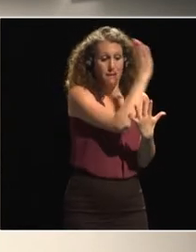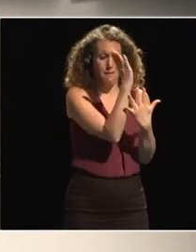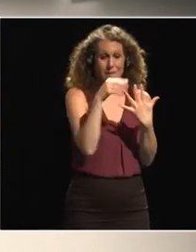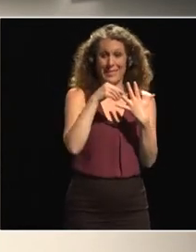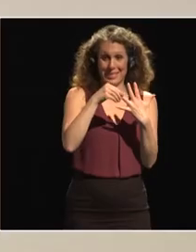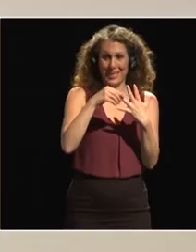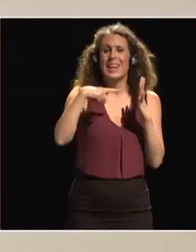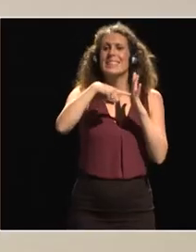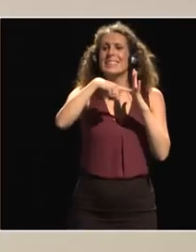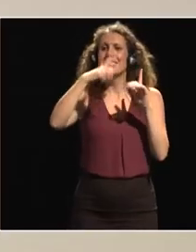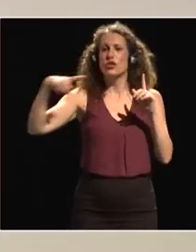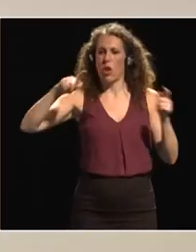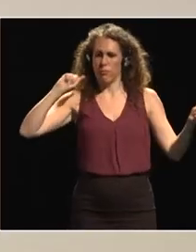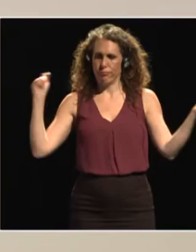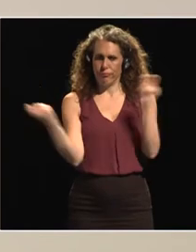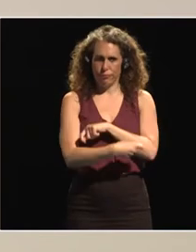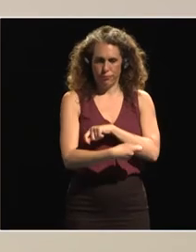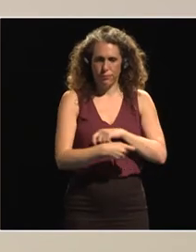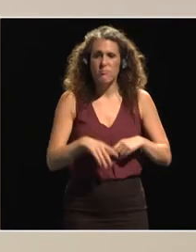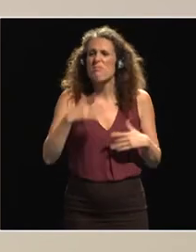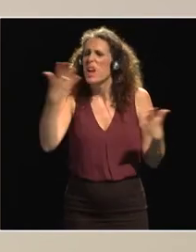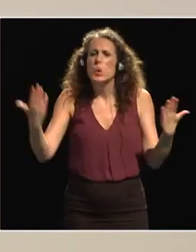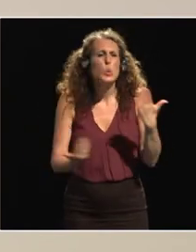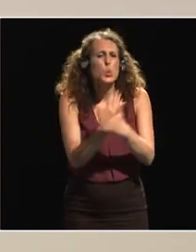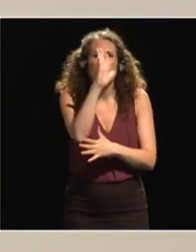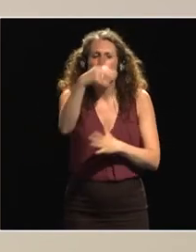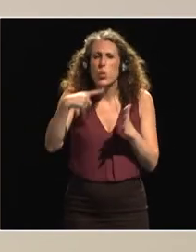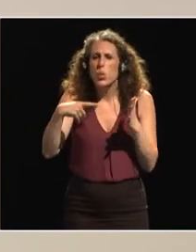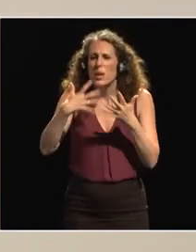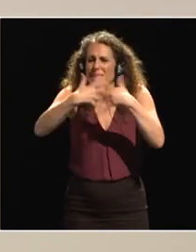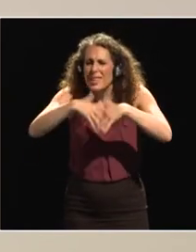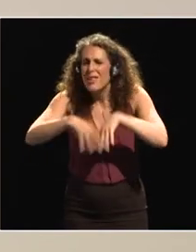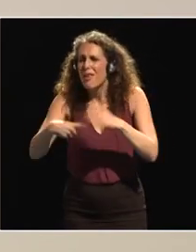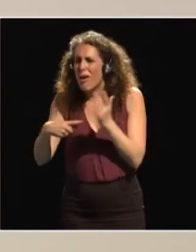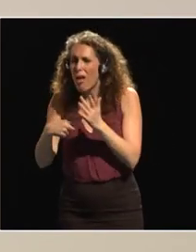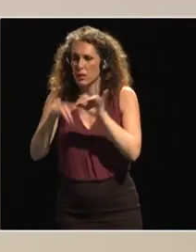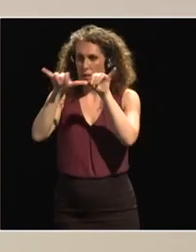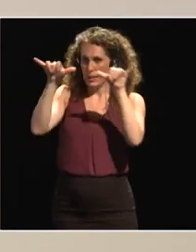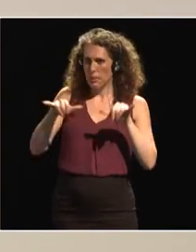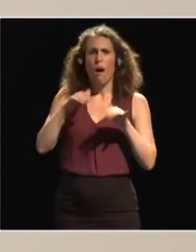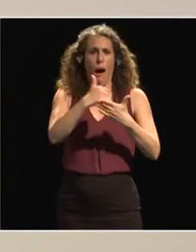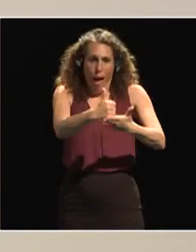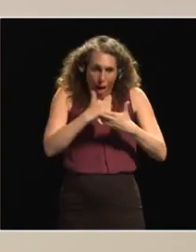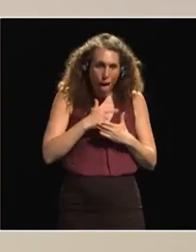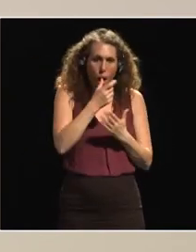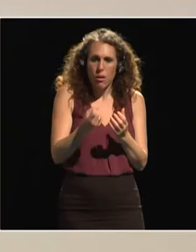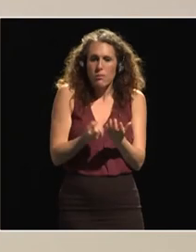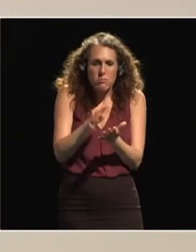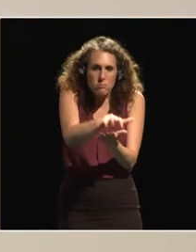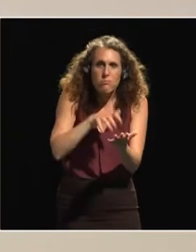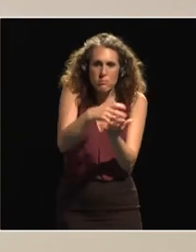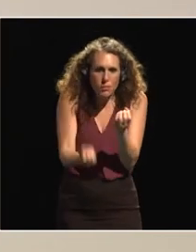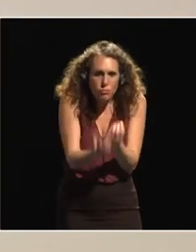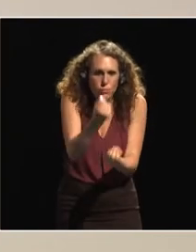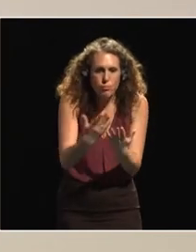transformation new technologies and systems can radically improve agricultural productivity and help the